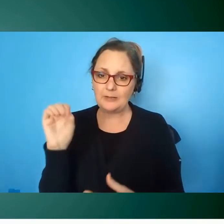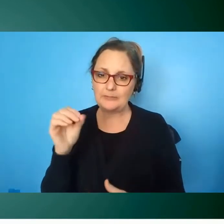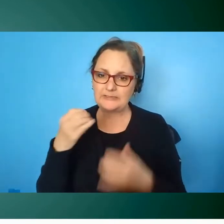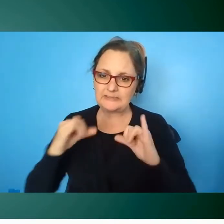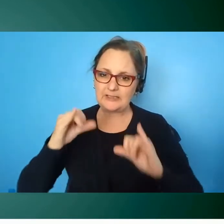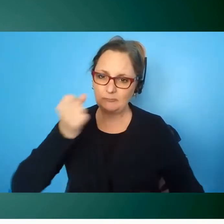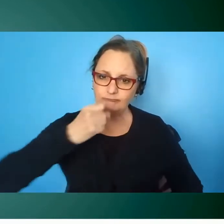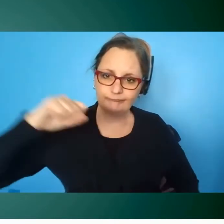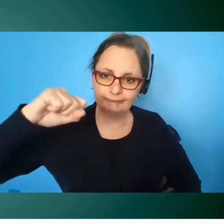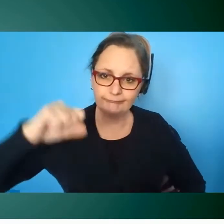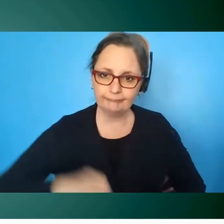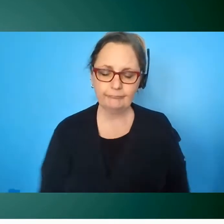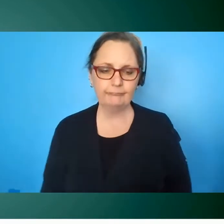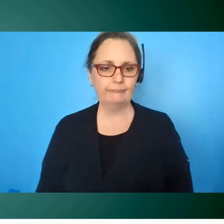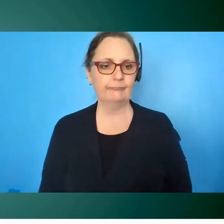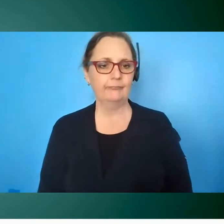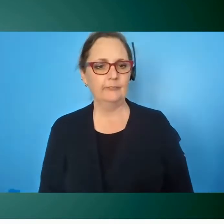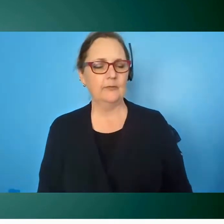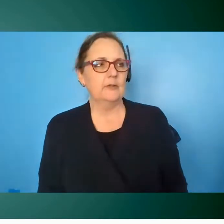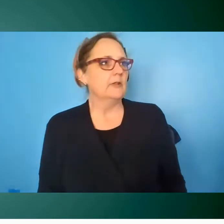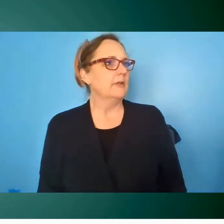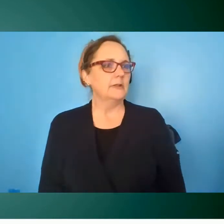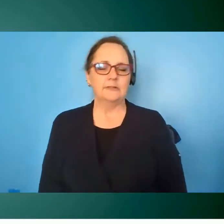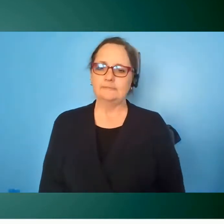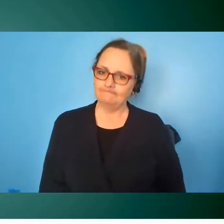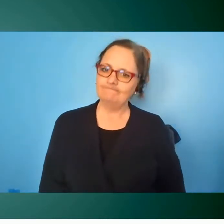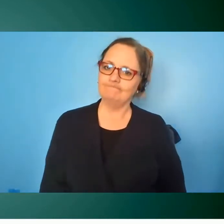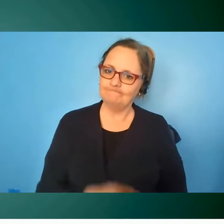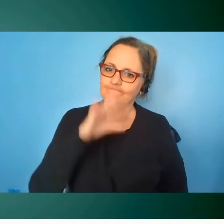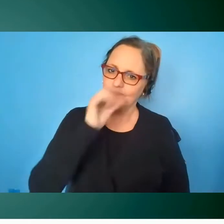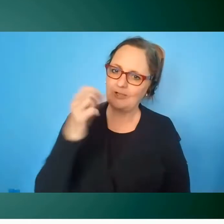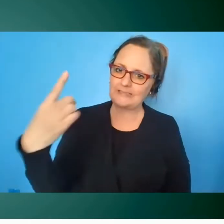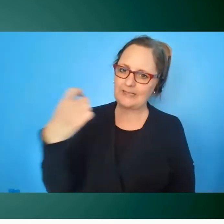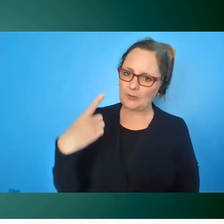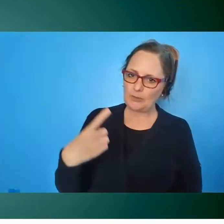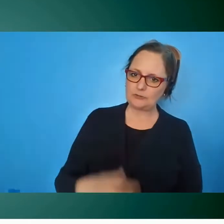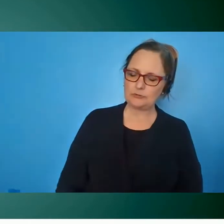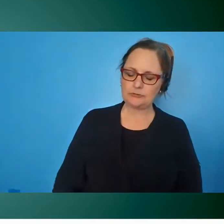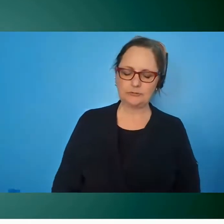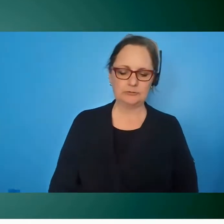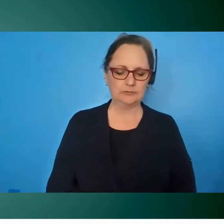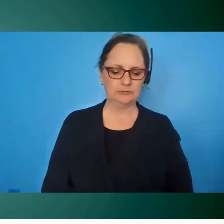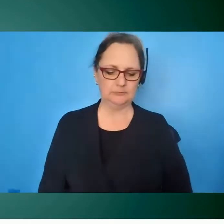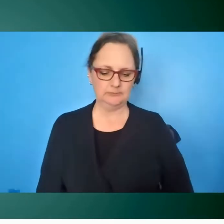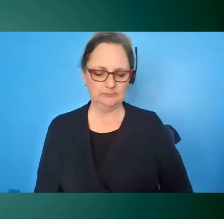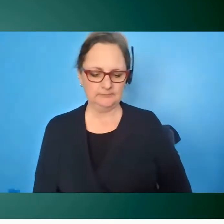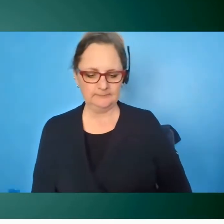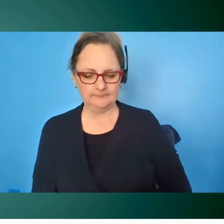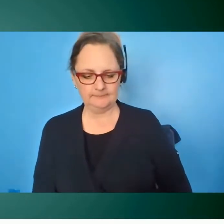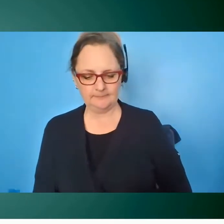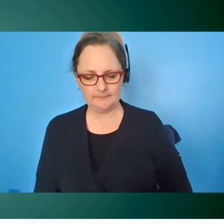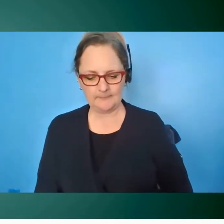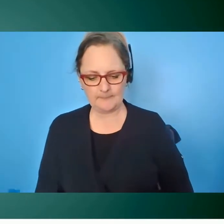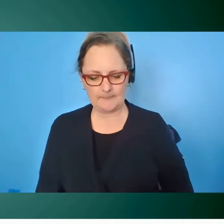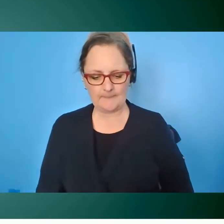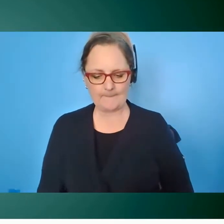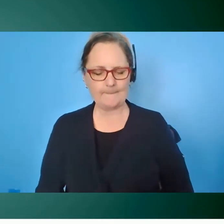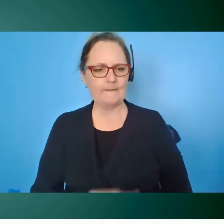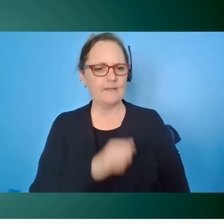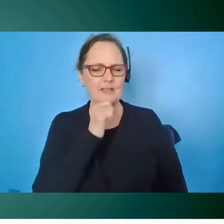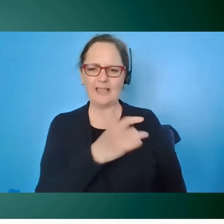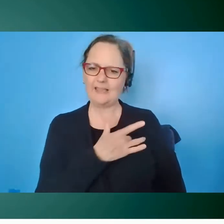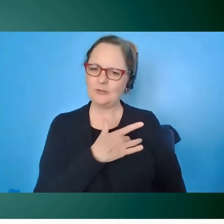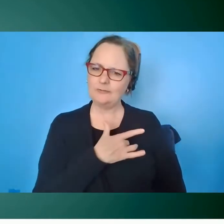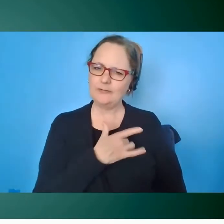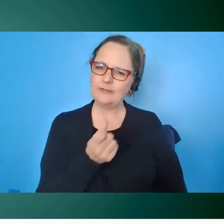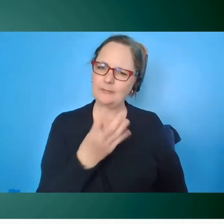you know i that's a fascinating question i don't get the sense um that that many are fighting it but i do think